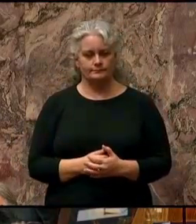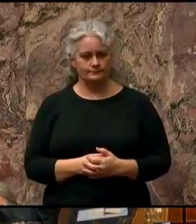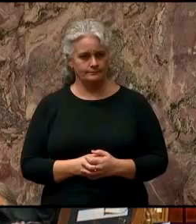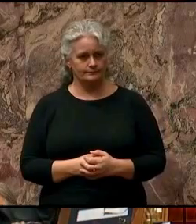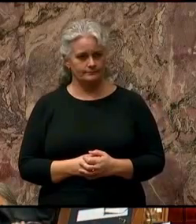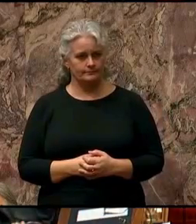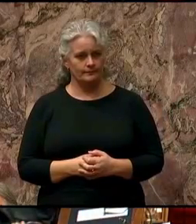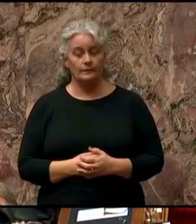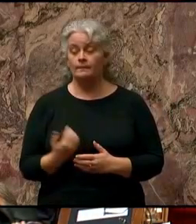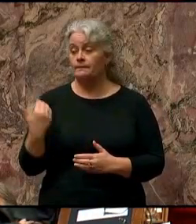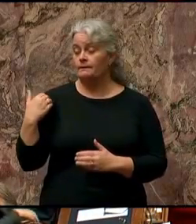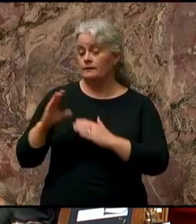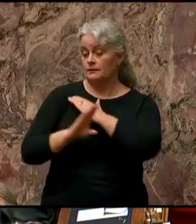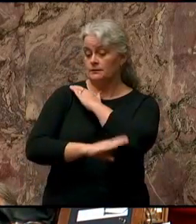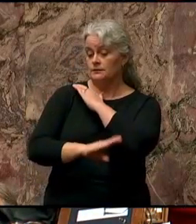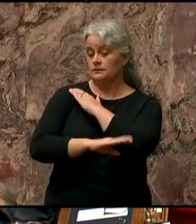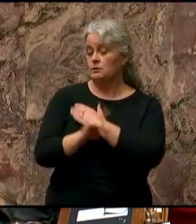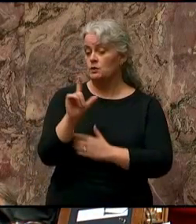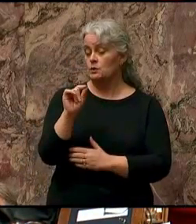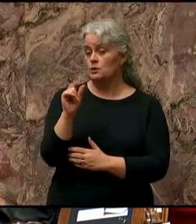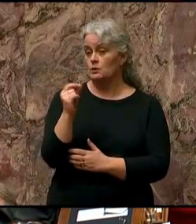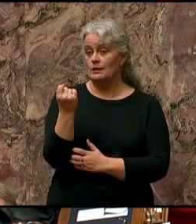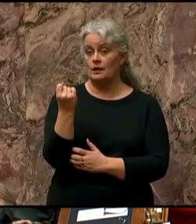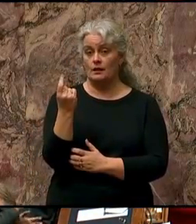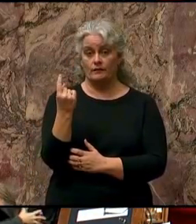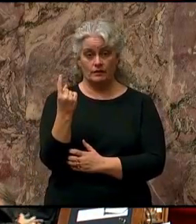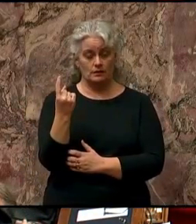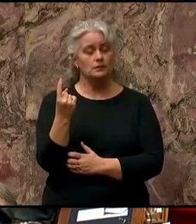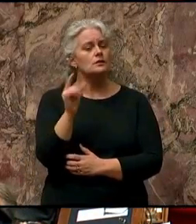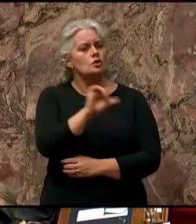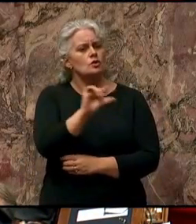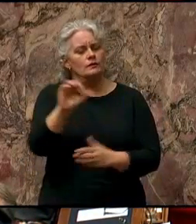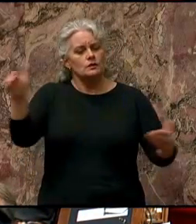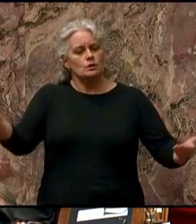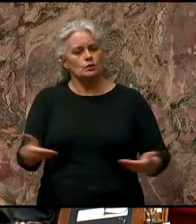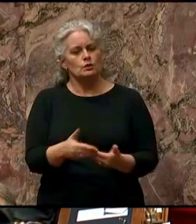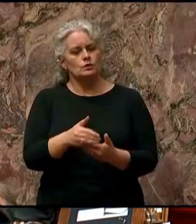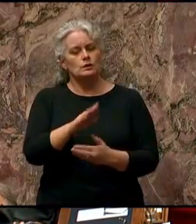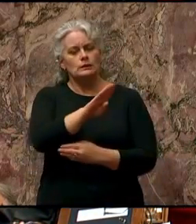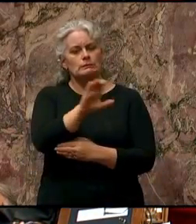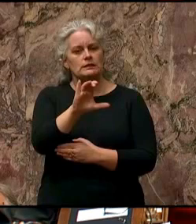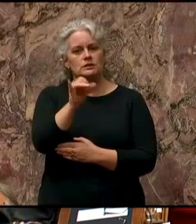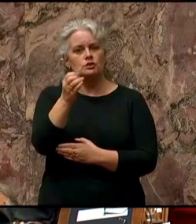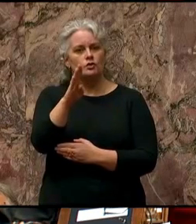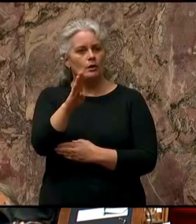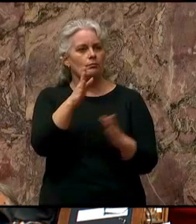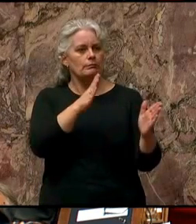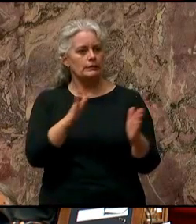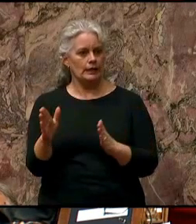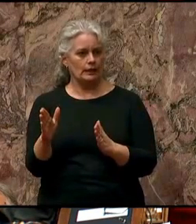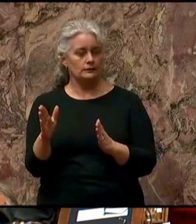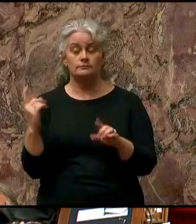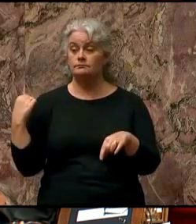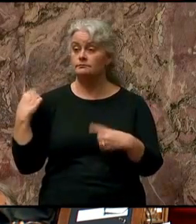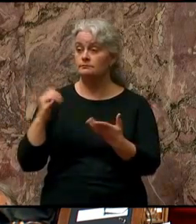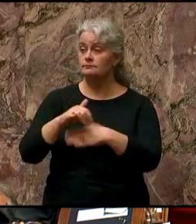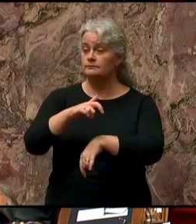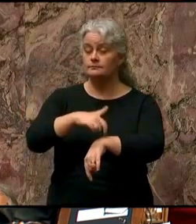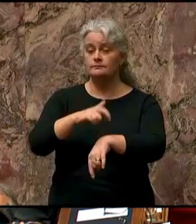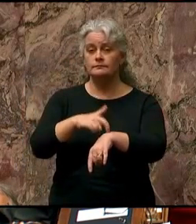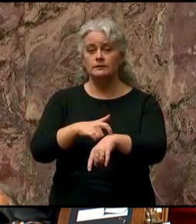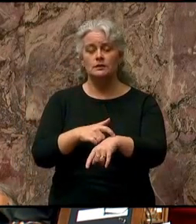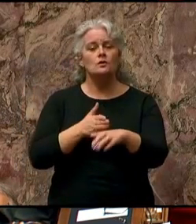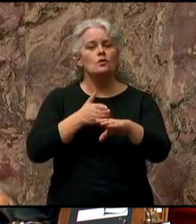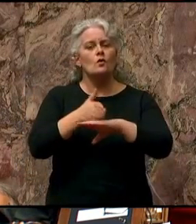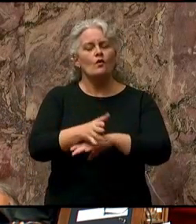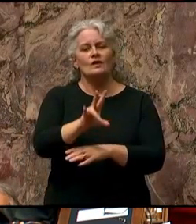In September 2011, your government introduced the BC Jobs Plan. Since then, more than